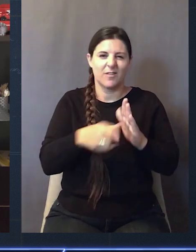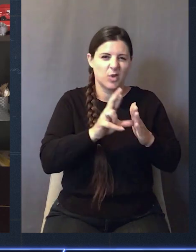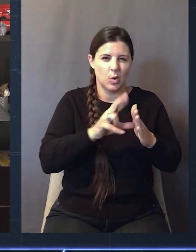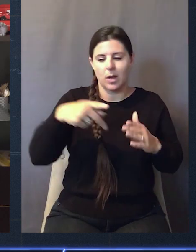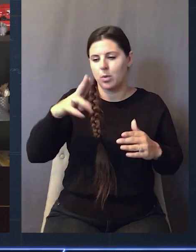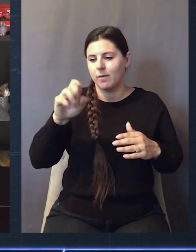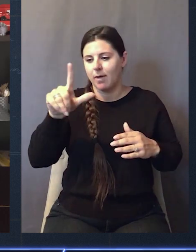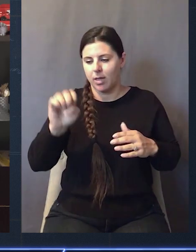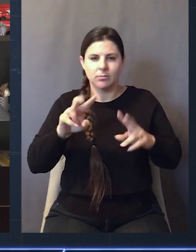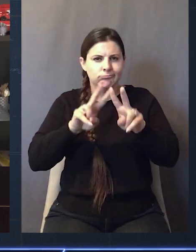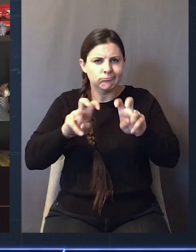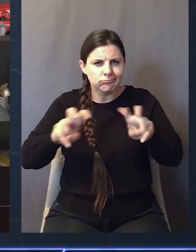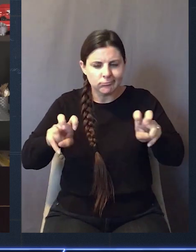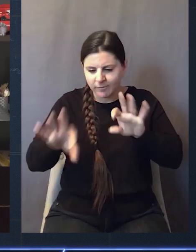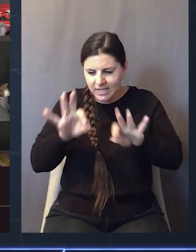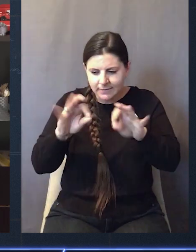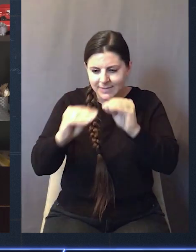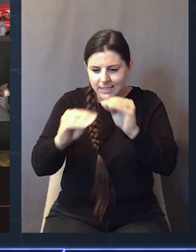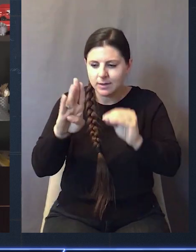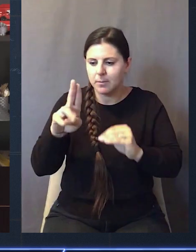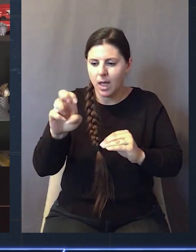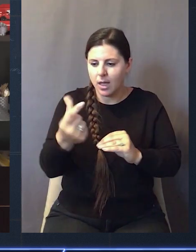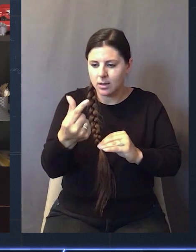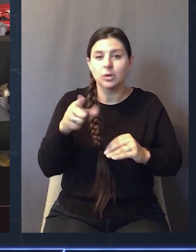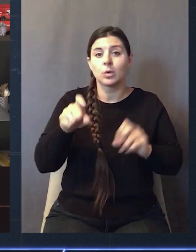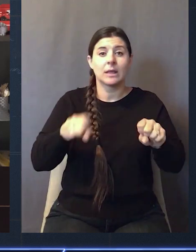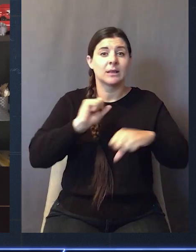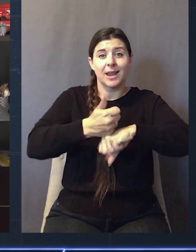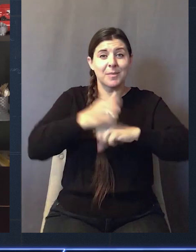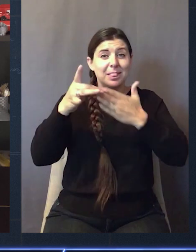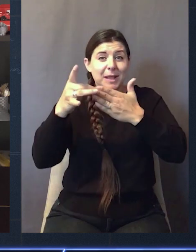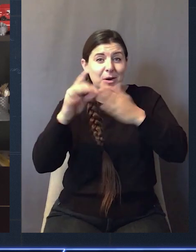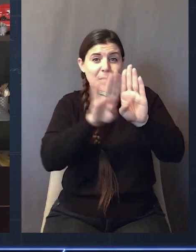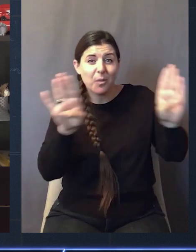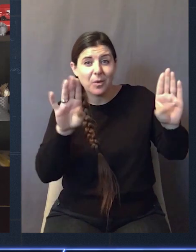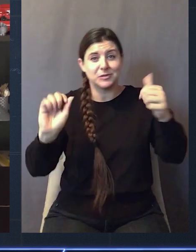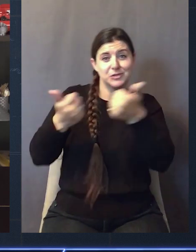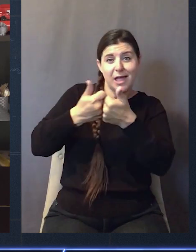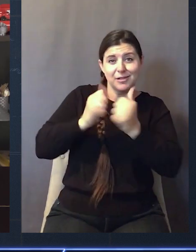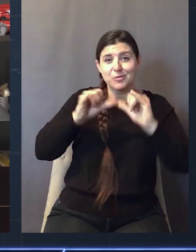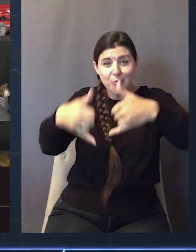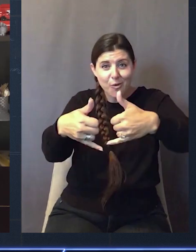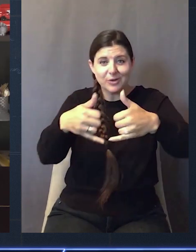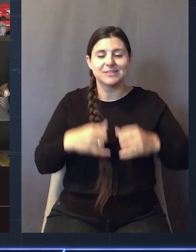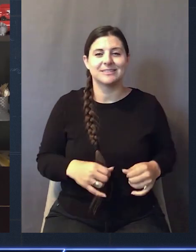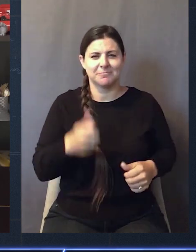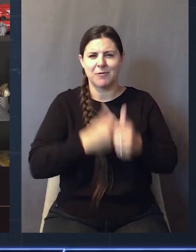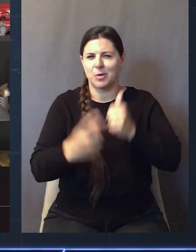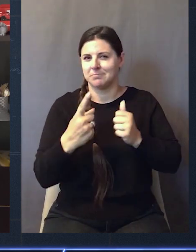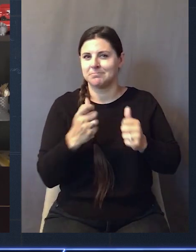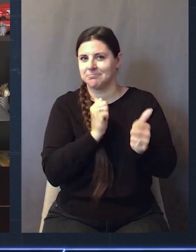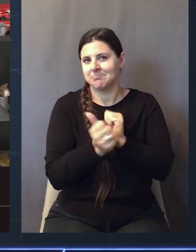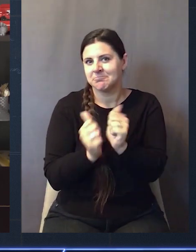CodeGuru products, the reviewer and the profiler to find and fix bugs in your code. Within your group, within your team, you can set up